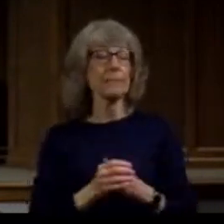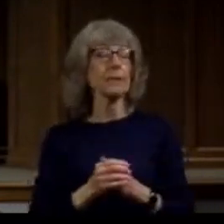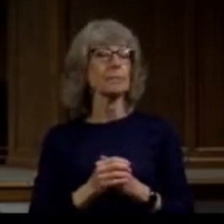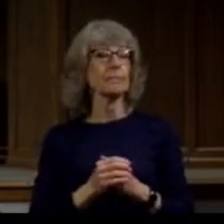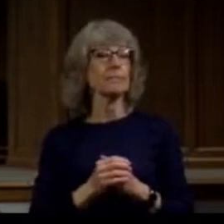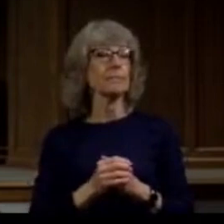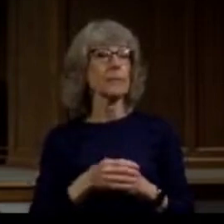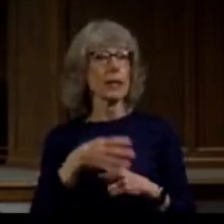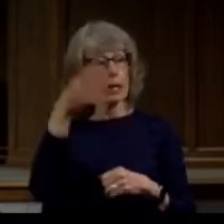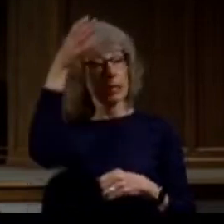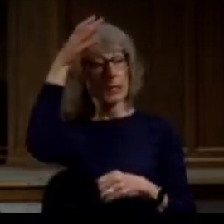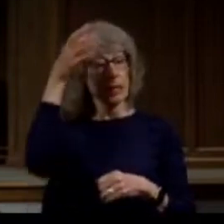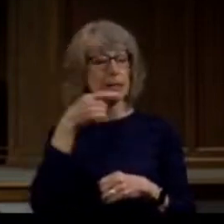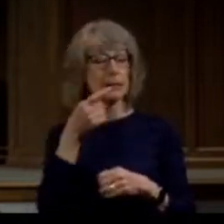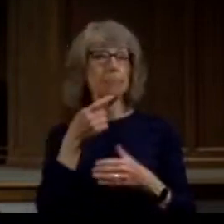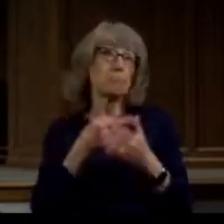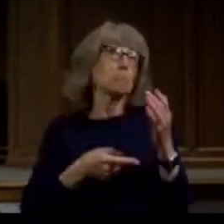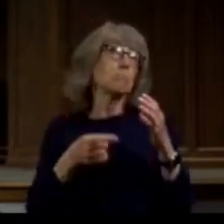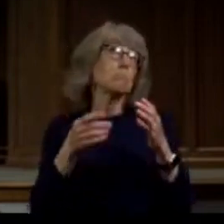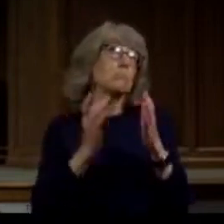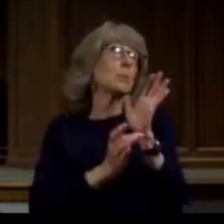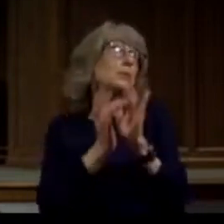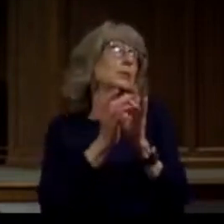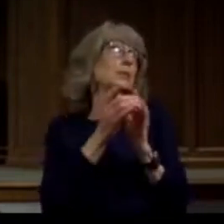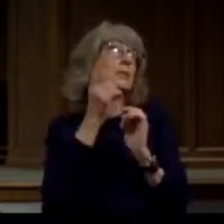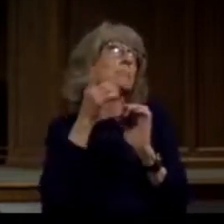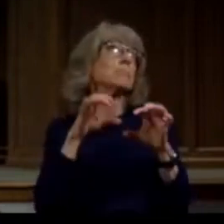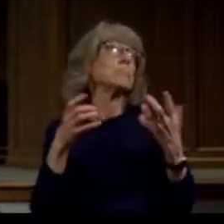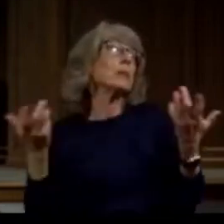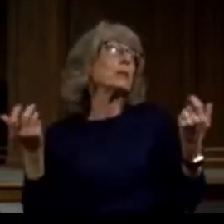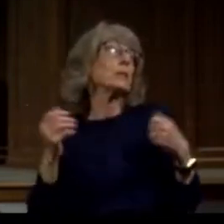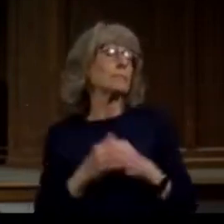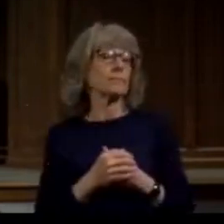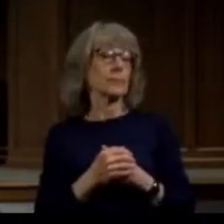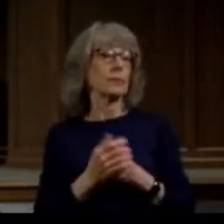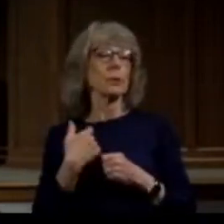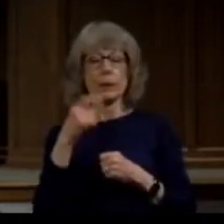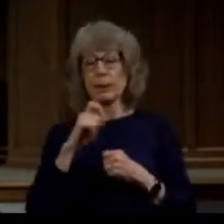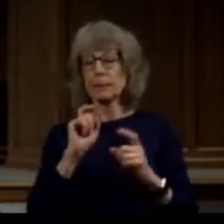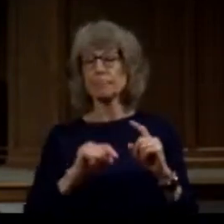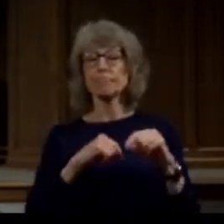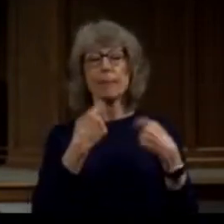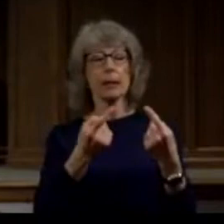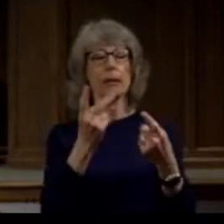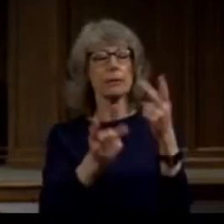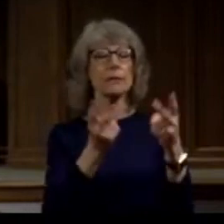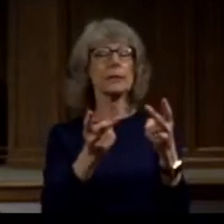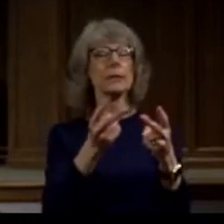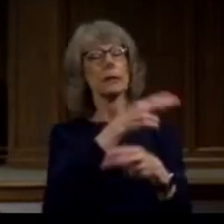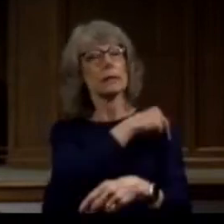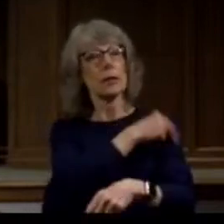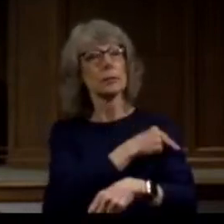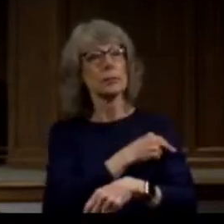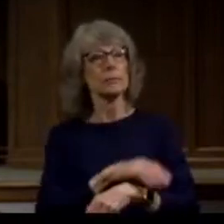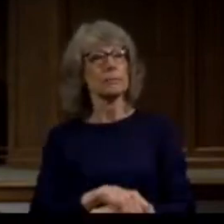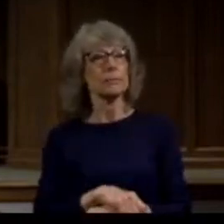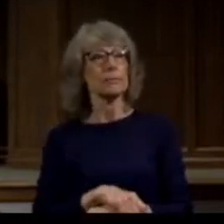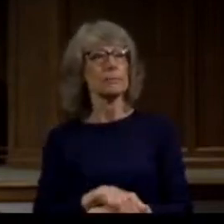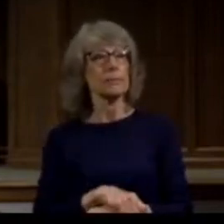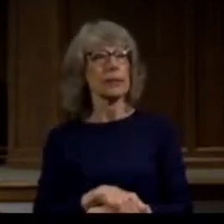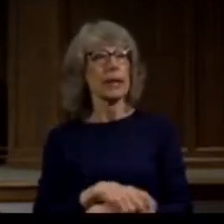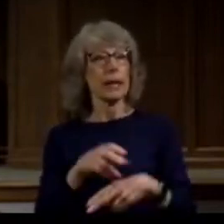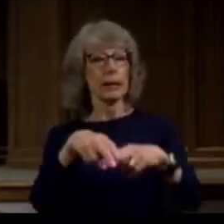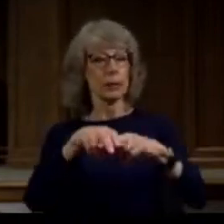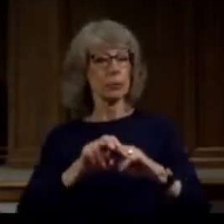and dad said what would Jesus do and he said what we ought to do is go to the hospital and we would sit on the rocking chairs and rock